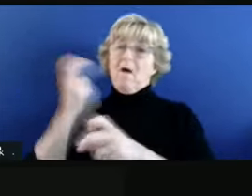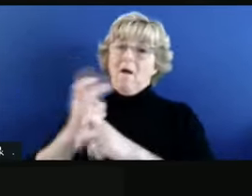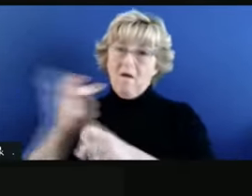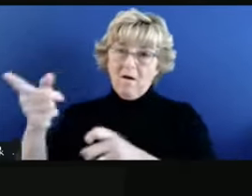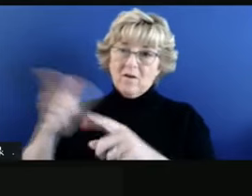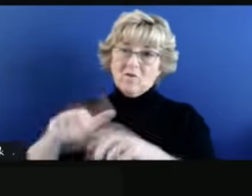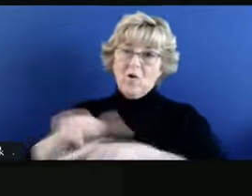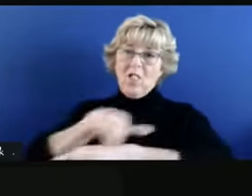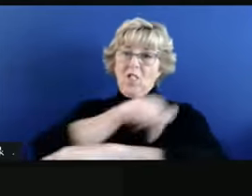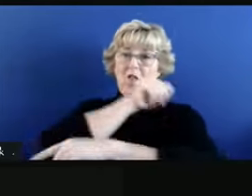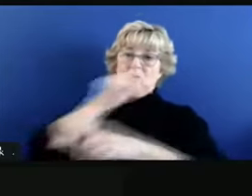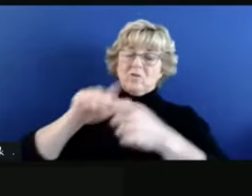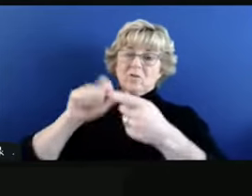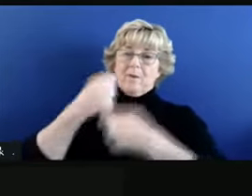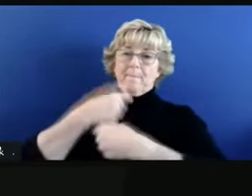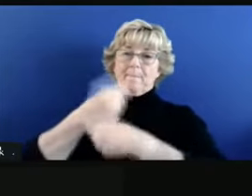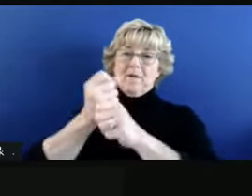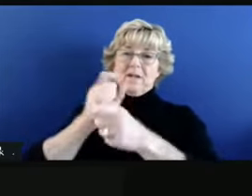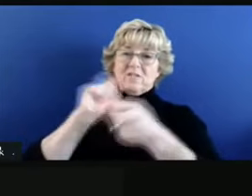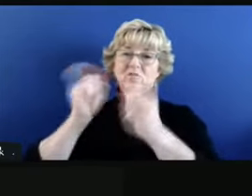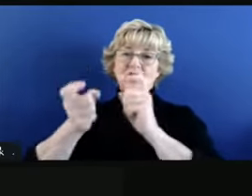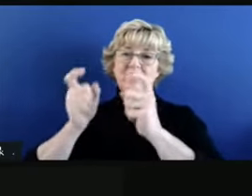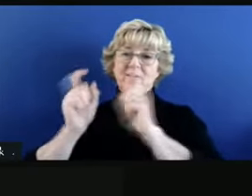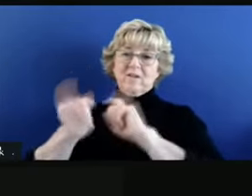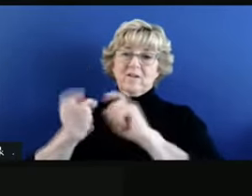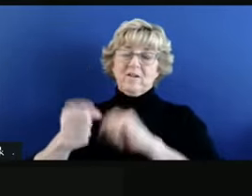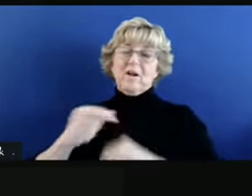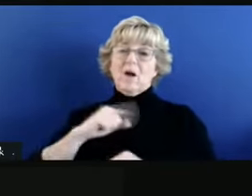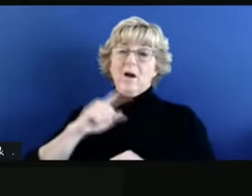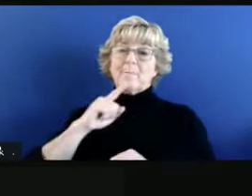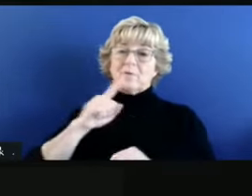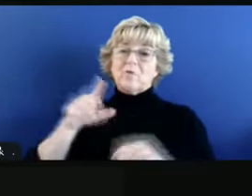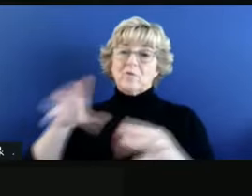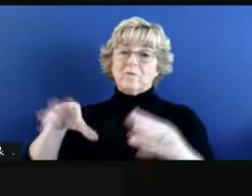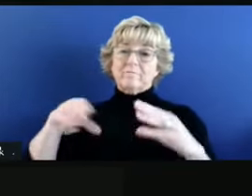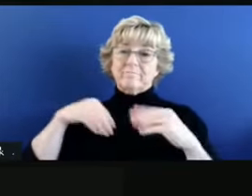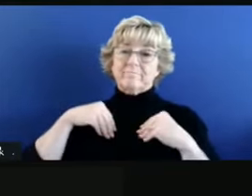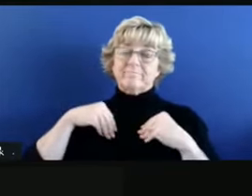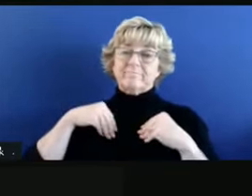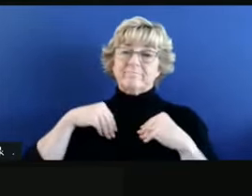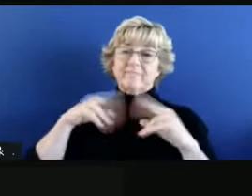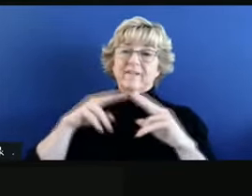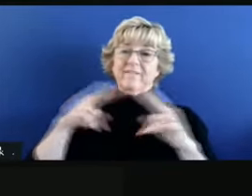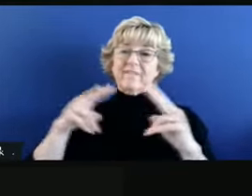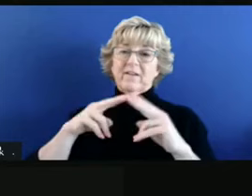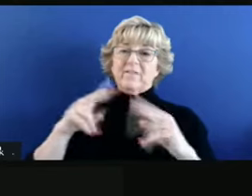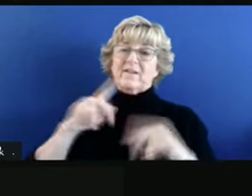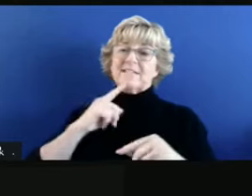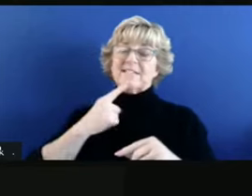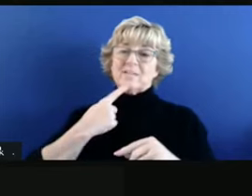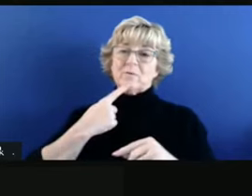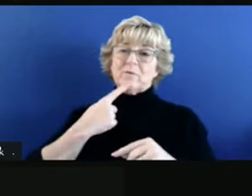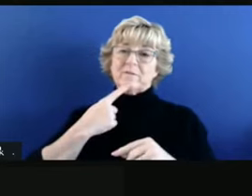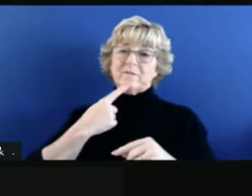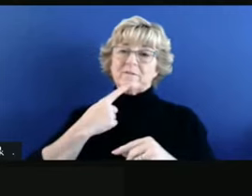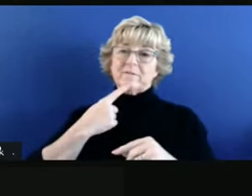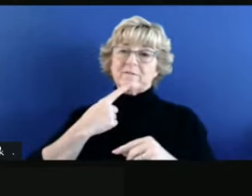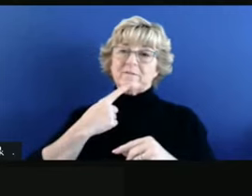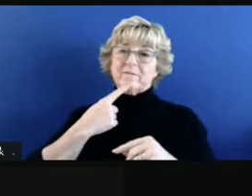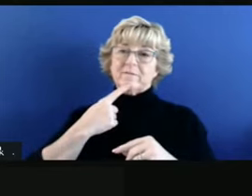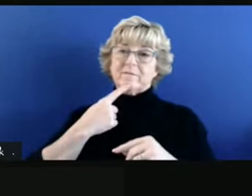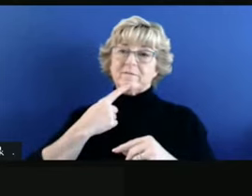longer. So I'm certainly sure that they're taking all of this very, very seriously across